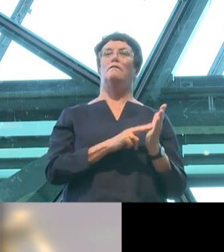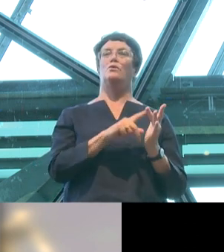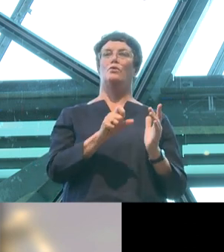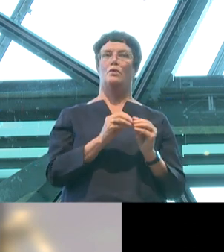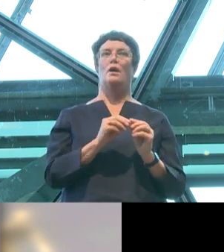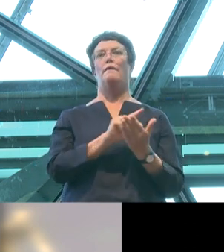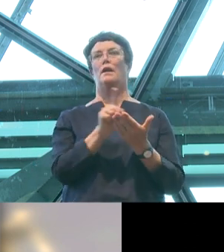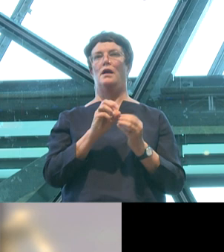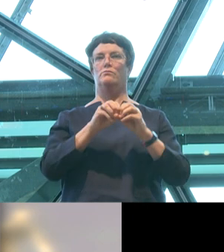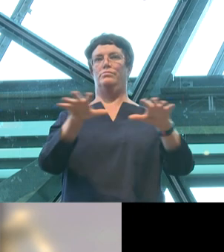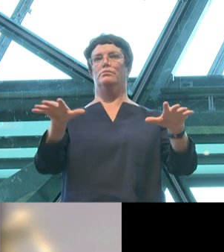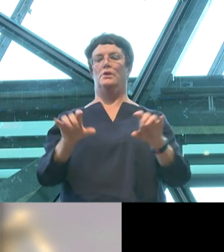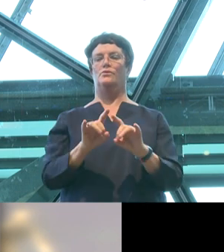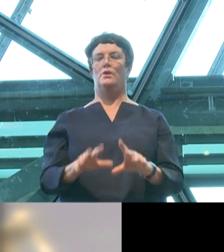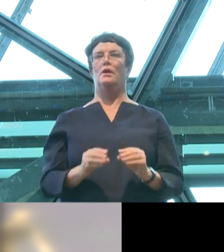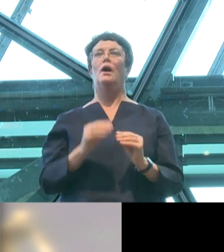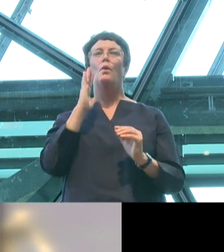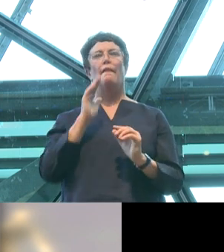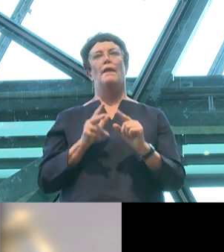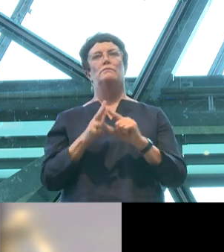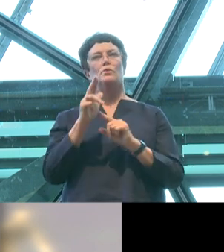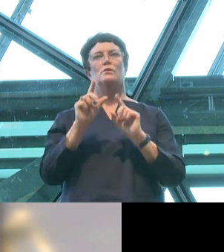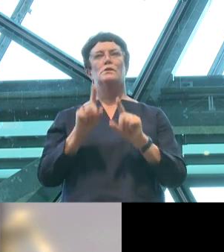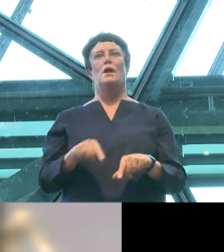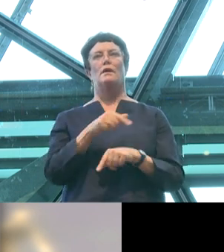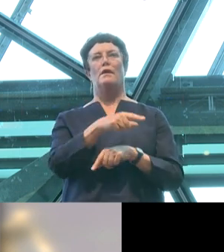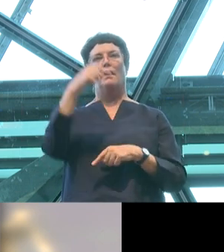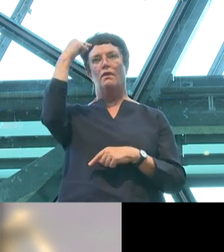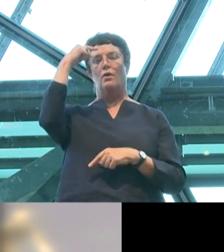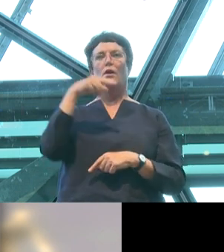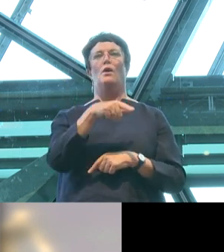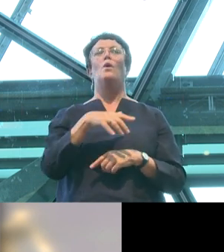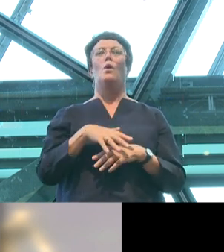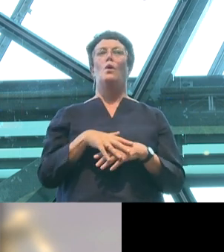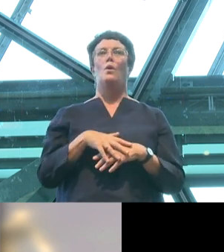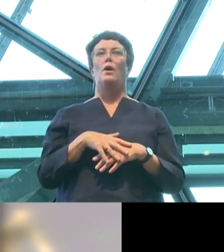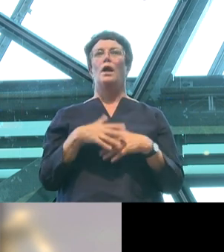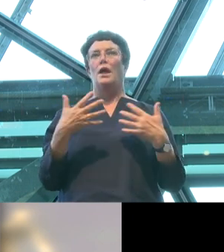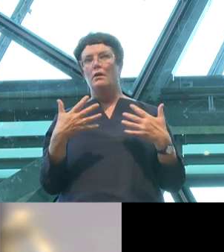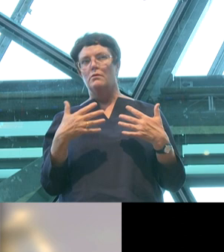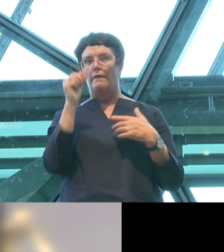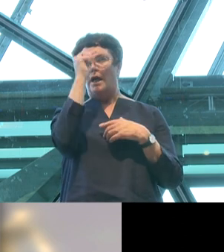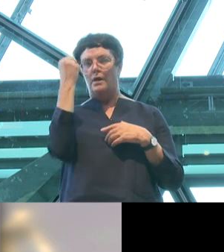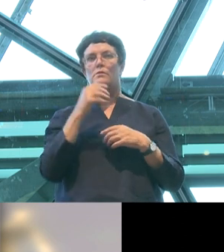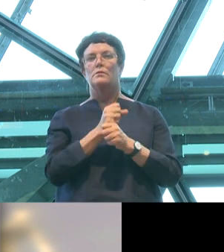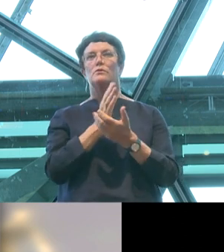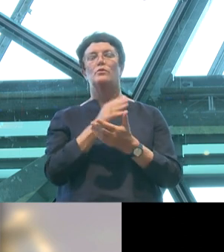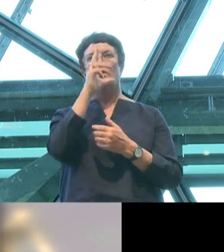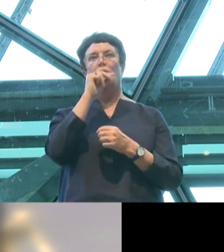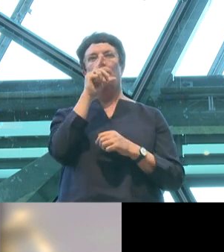launched, Safe Schools was really seen as this political no-brainer because it was about keeping young people safe.